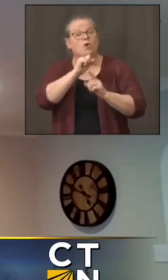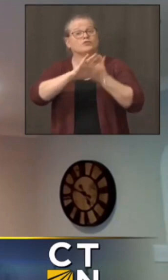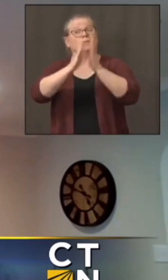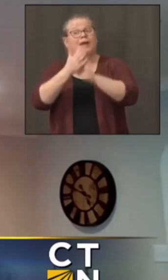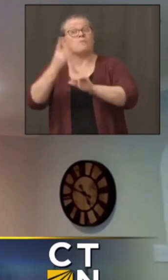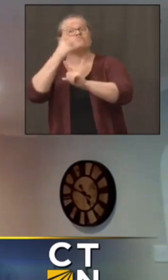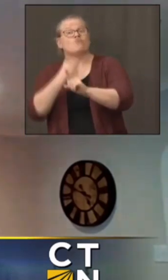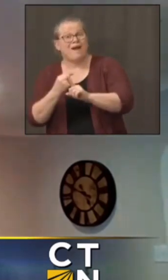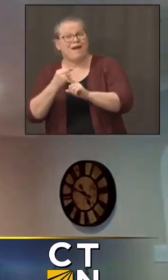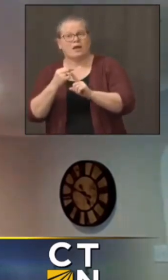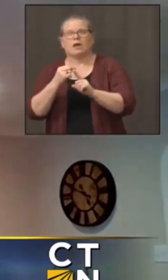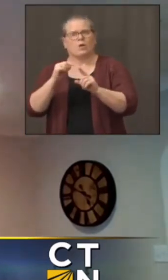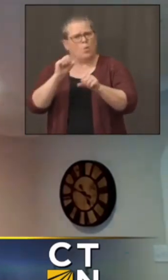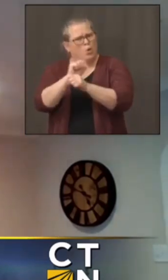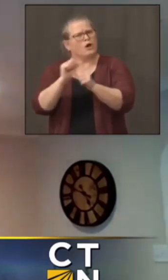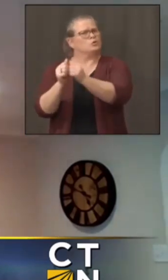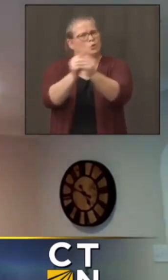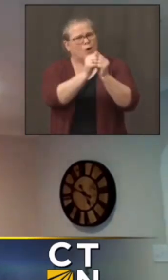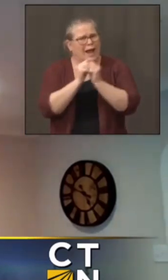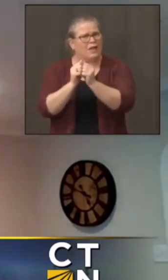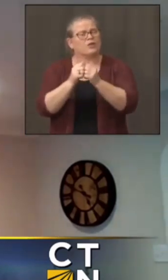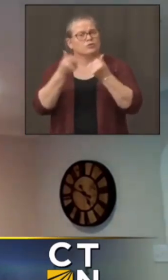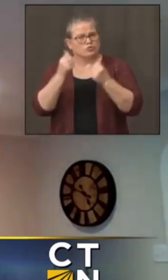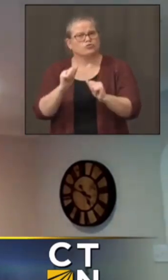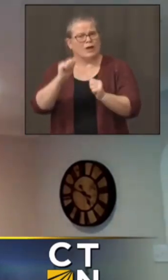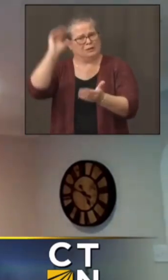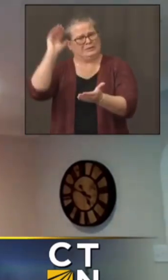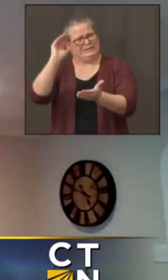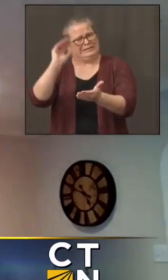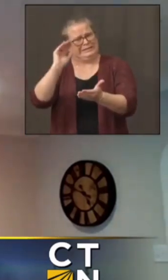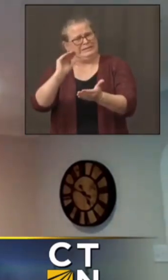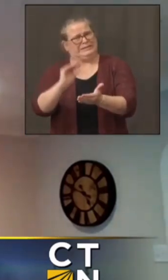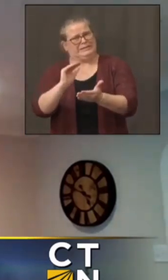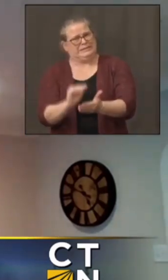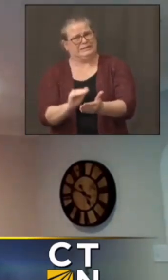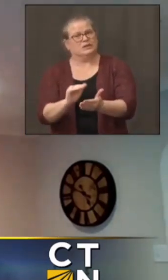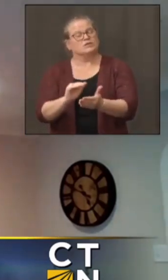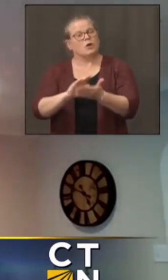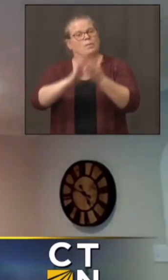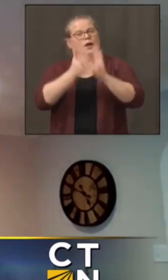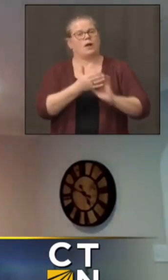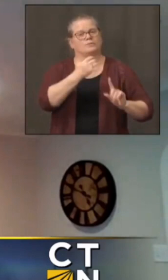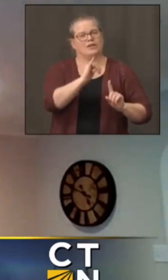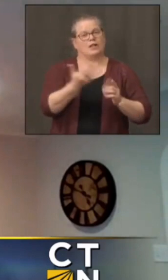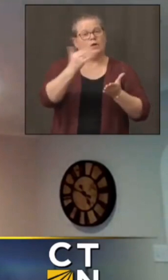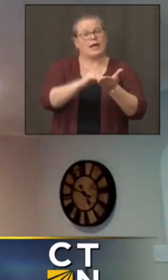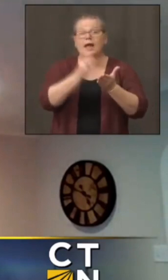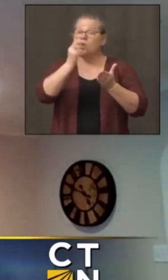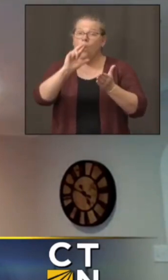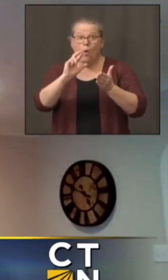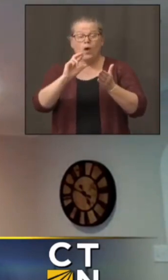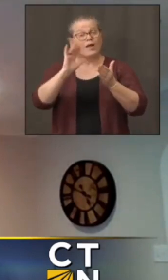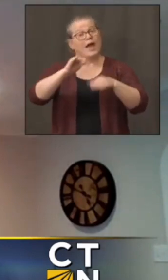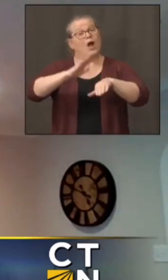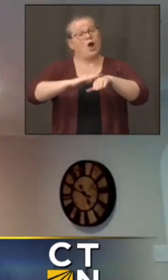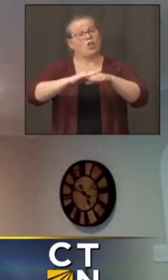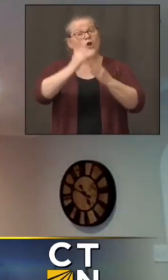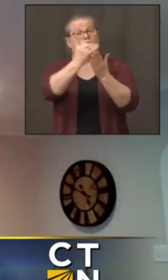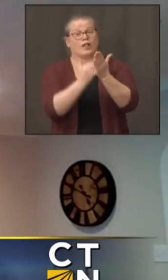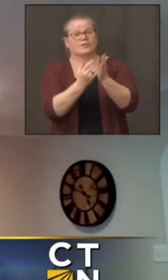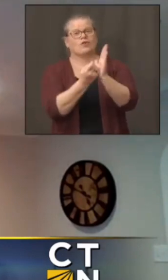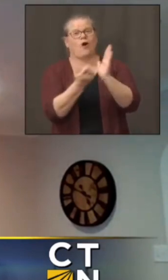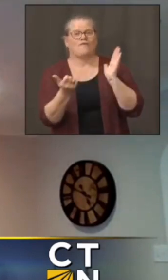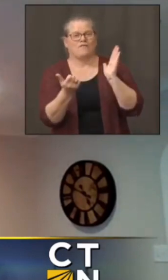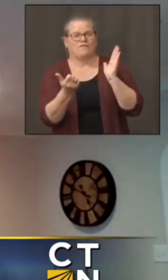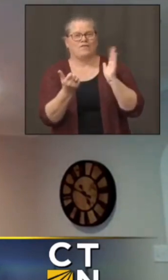yellow, or hopefully off the alert list altogether. So, you know, we don't – panic